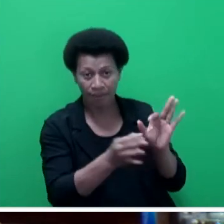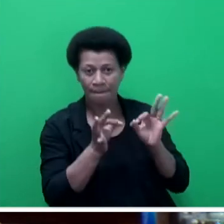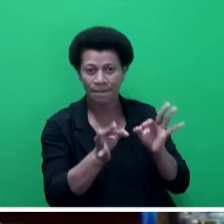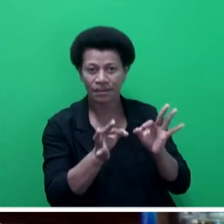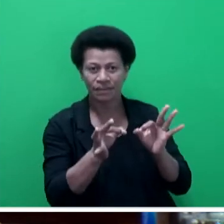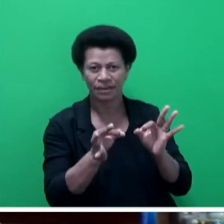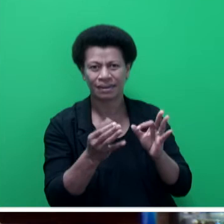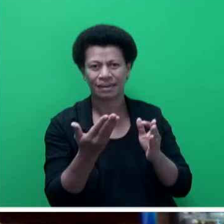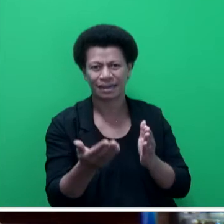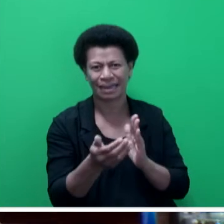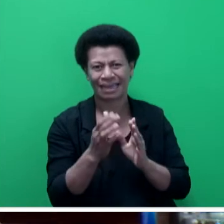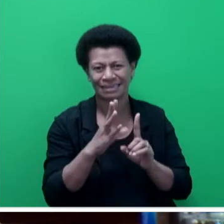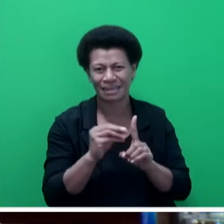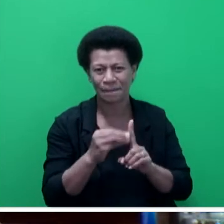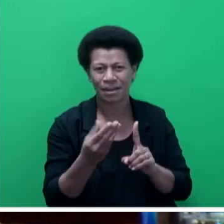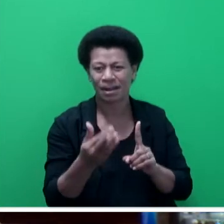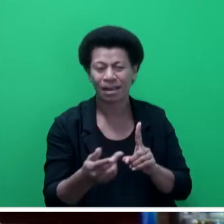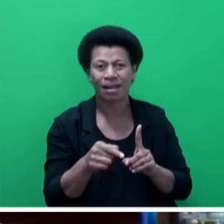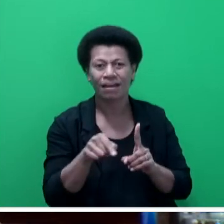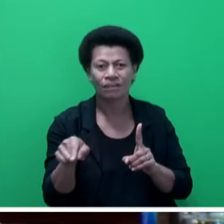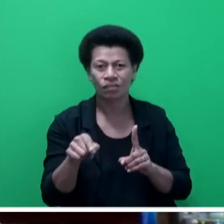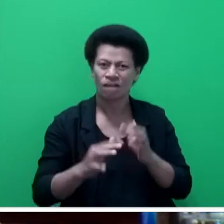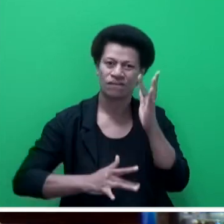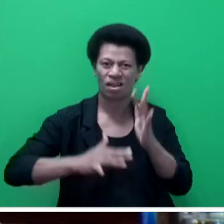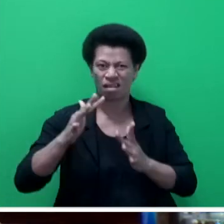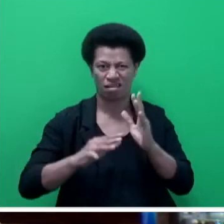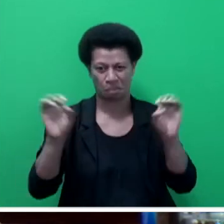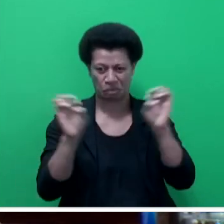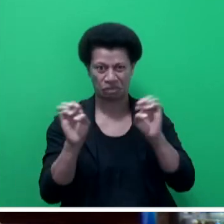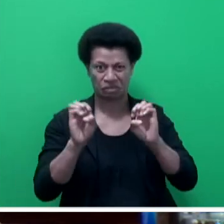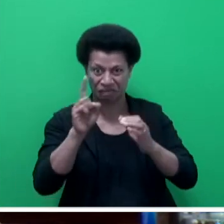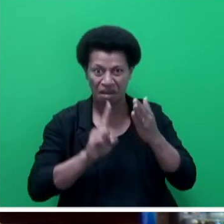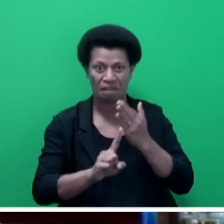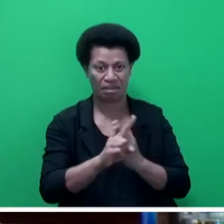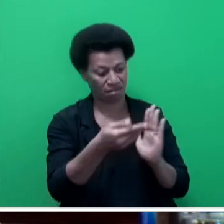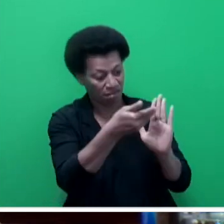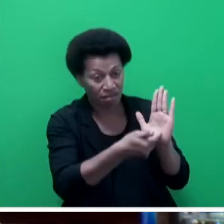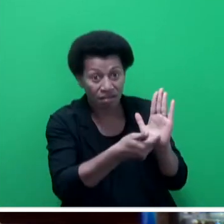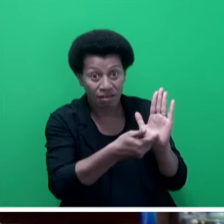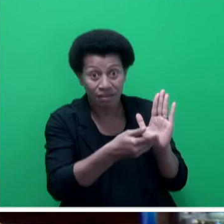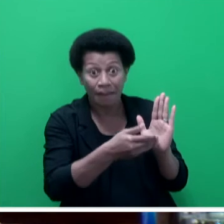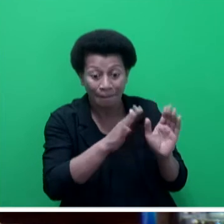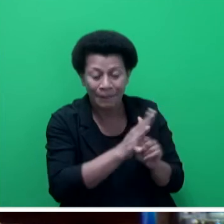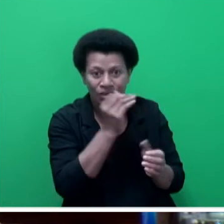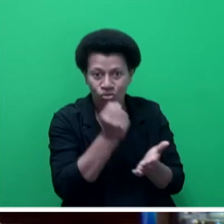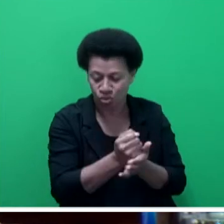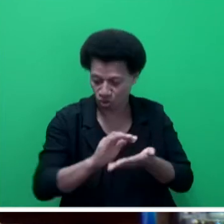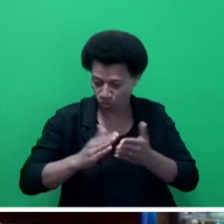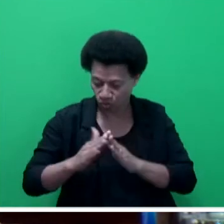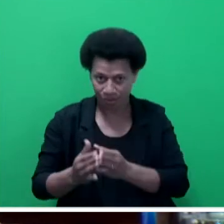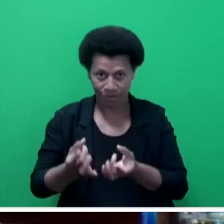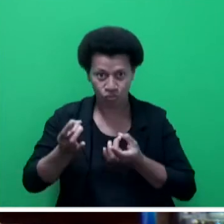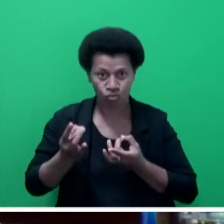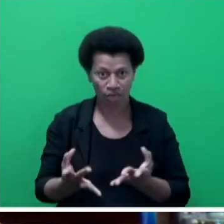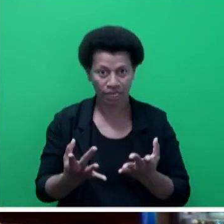integrated approach to dealing with fire emergencies. It is a guideline to ensure communities are central to preparedness,